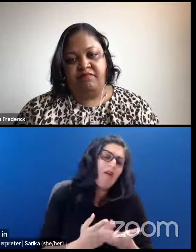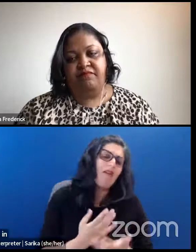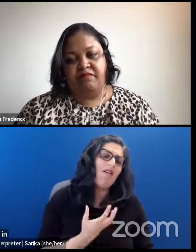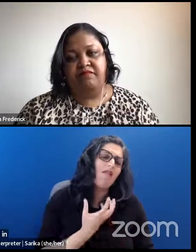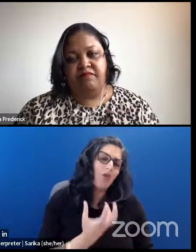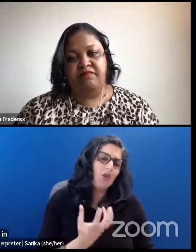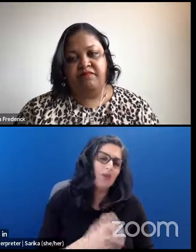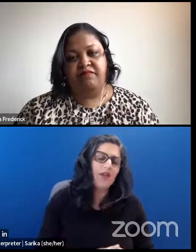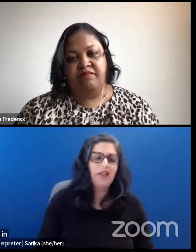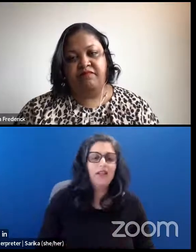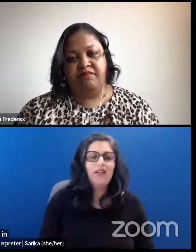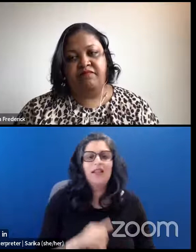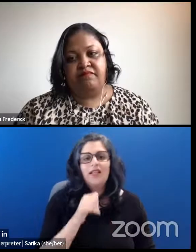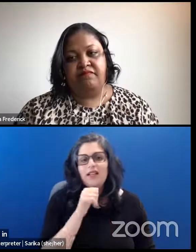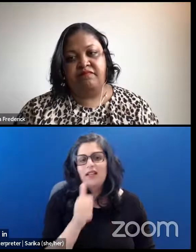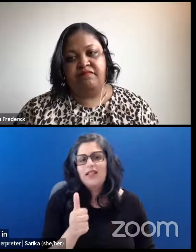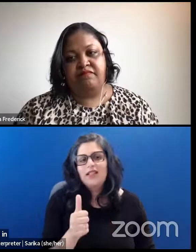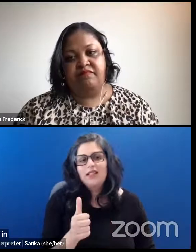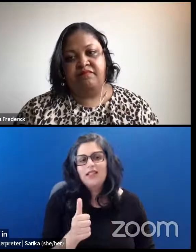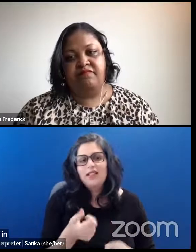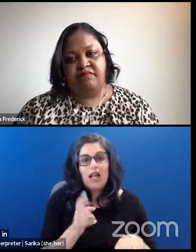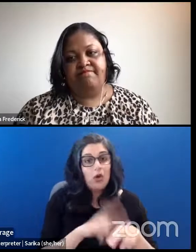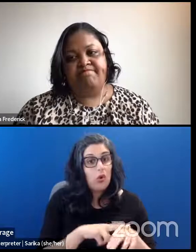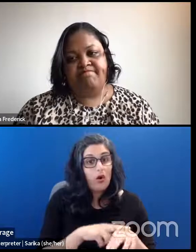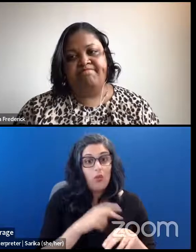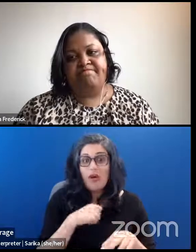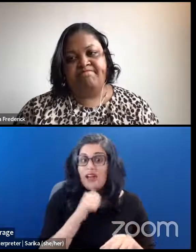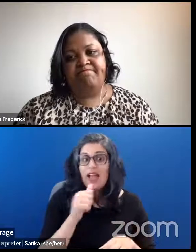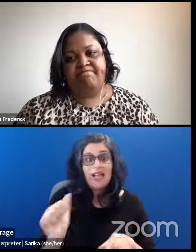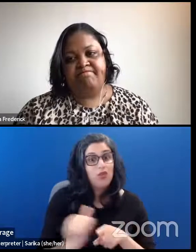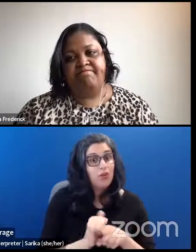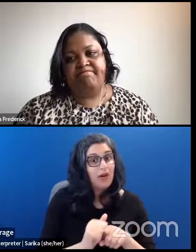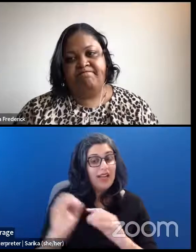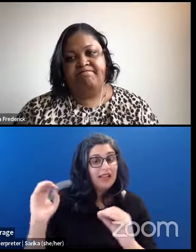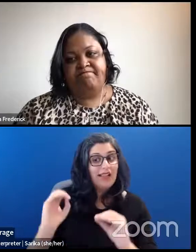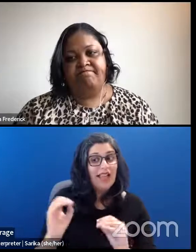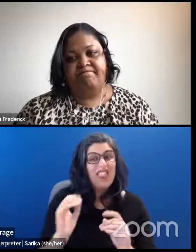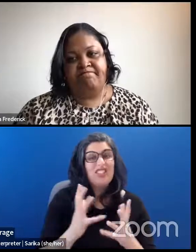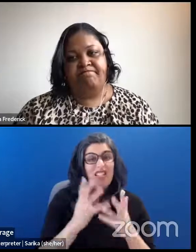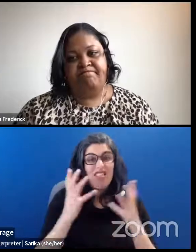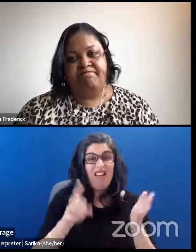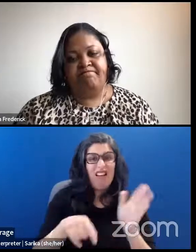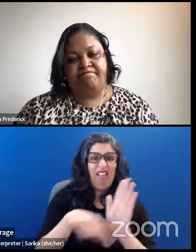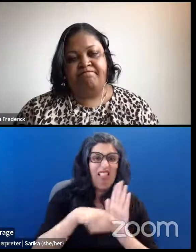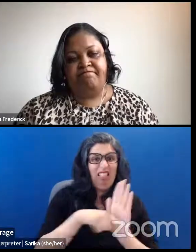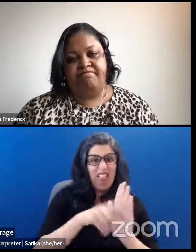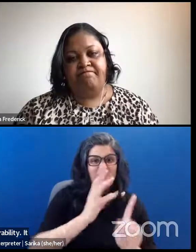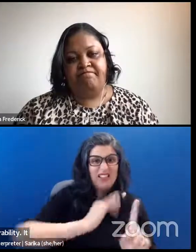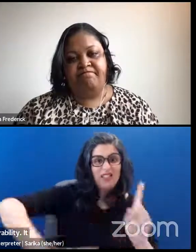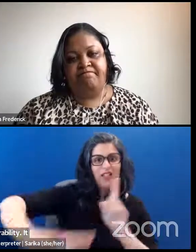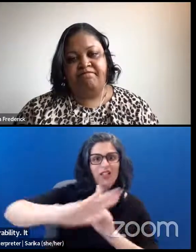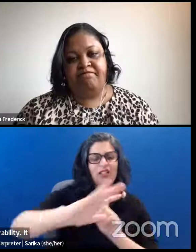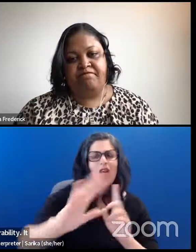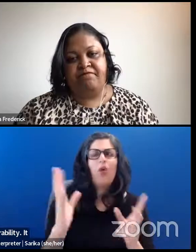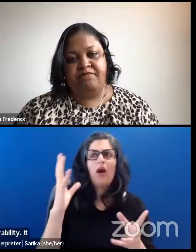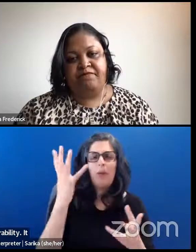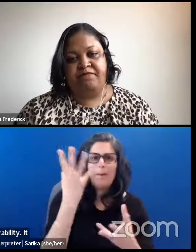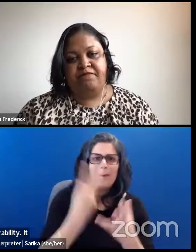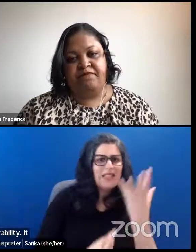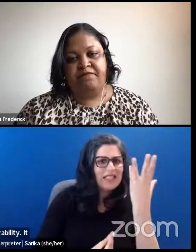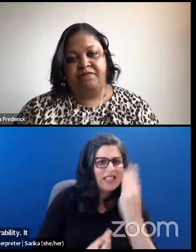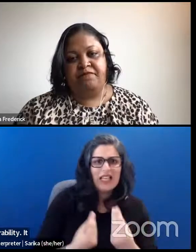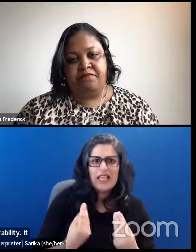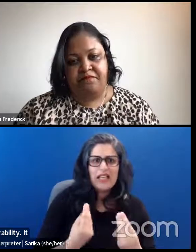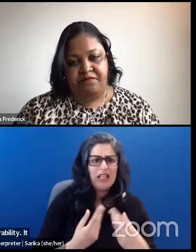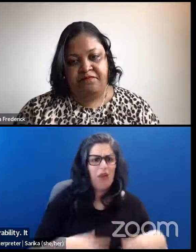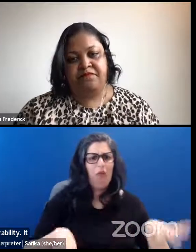It's not normed as something that's welcome in the workplace. It's something there's a lot of stigma around. And so we're missing a critical component in terms of